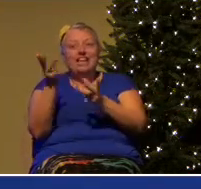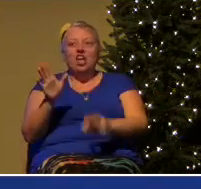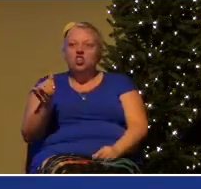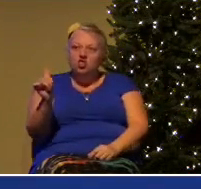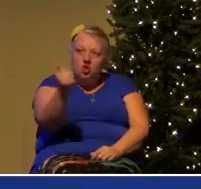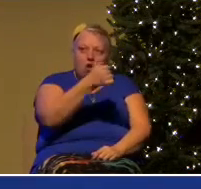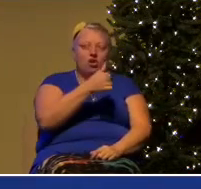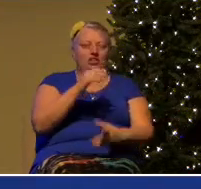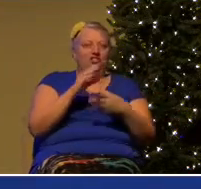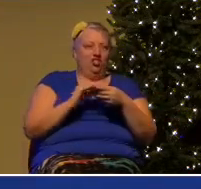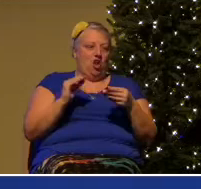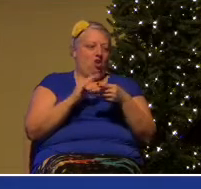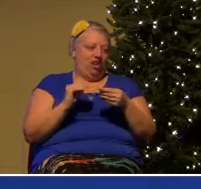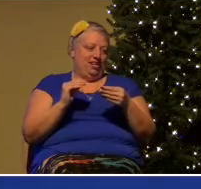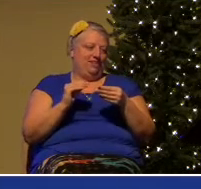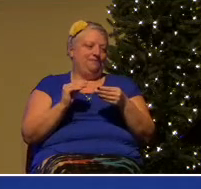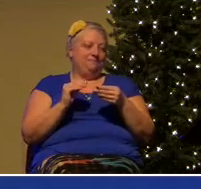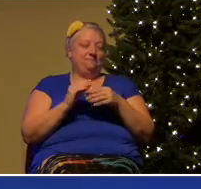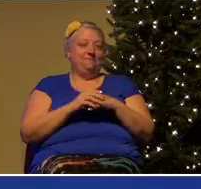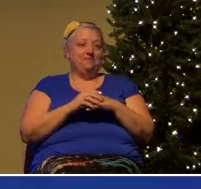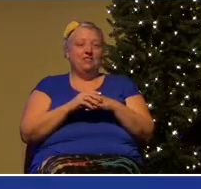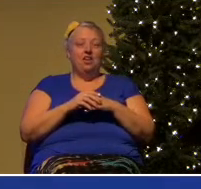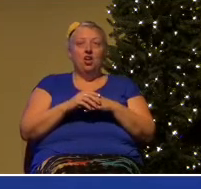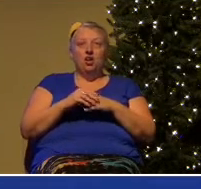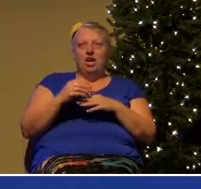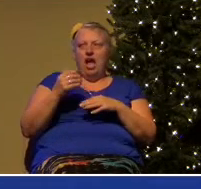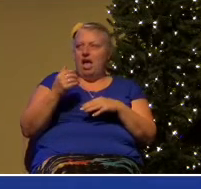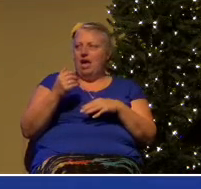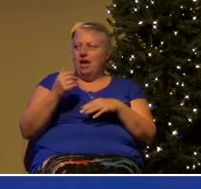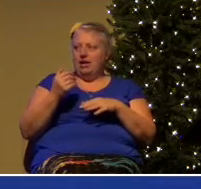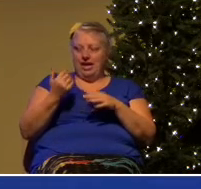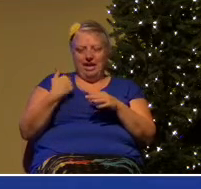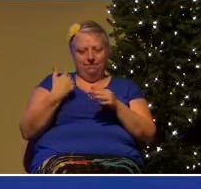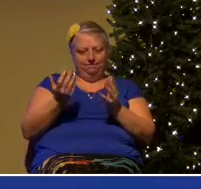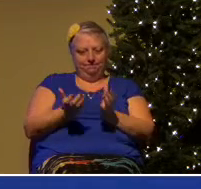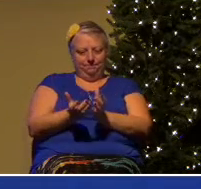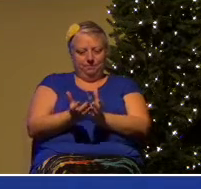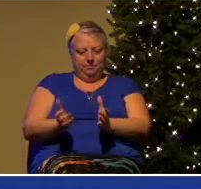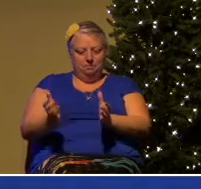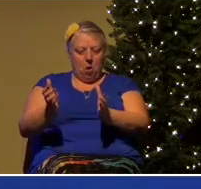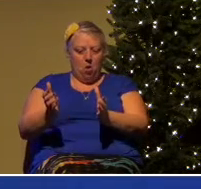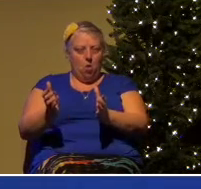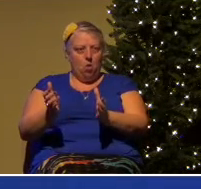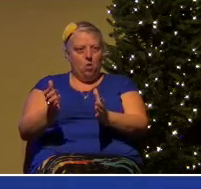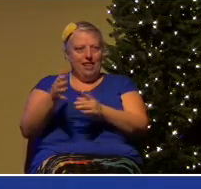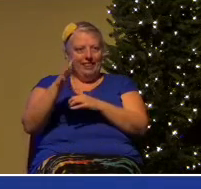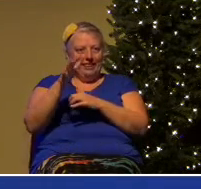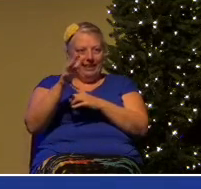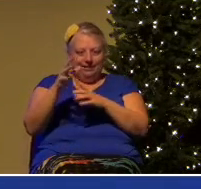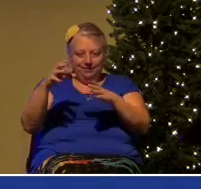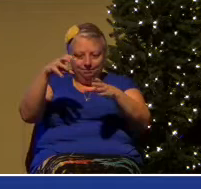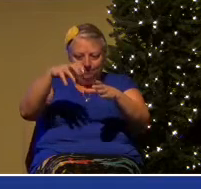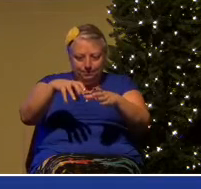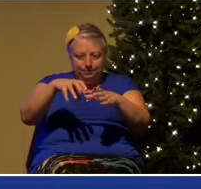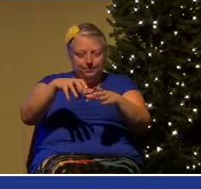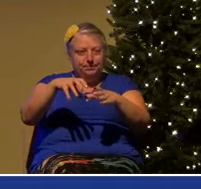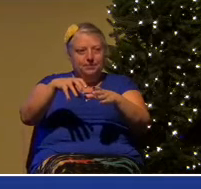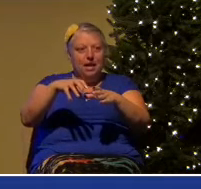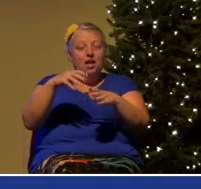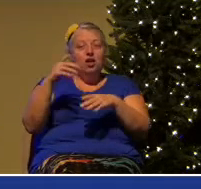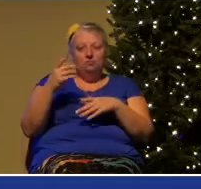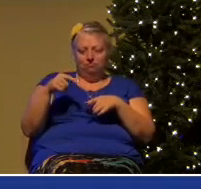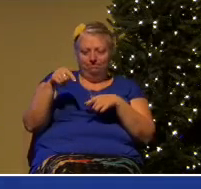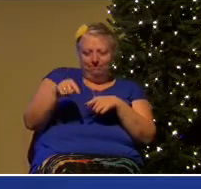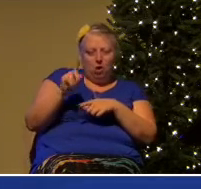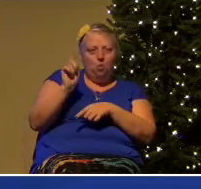he prayed over that bowl full of leaves and the leaves represented places where God had met you over the years in your life